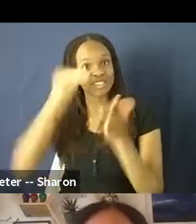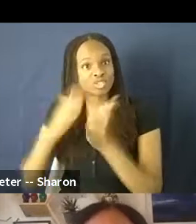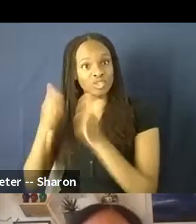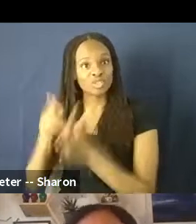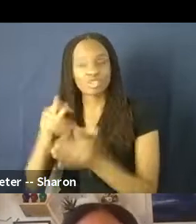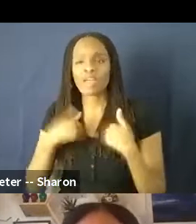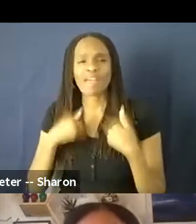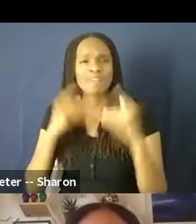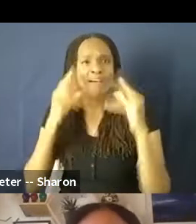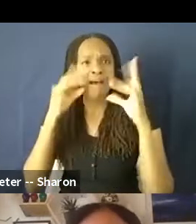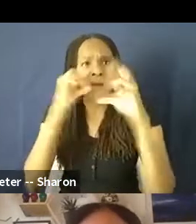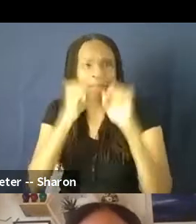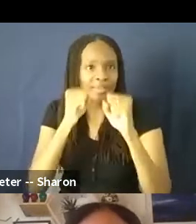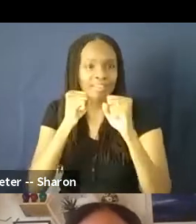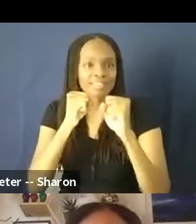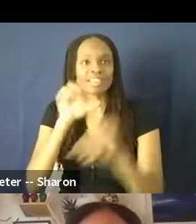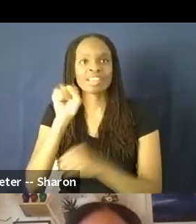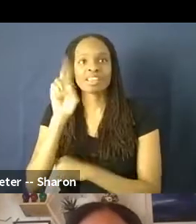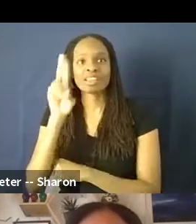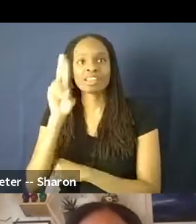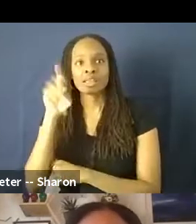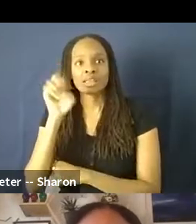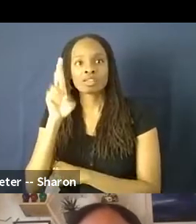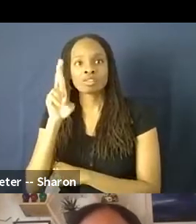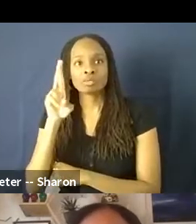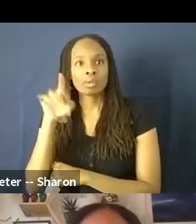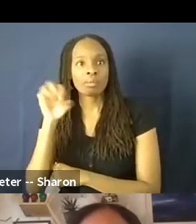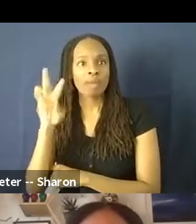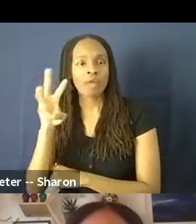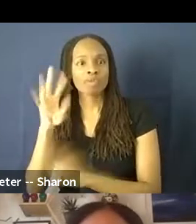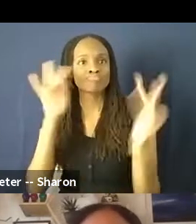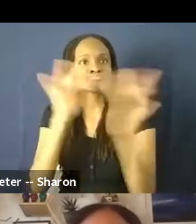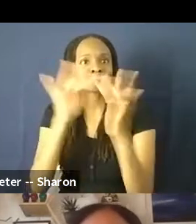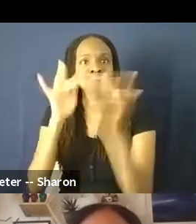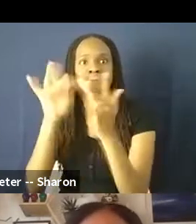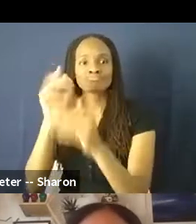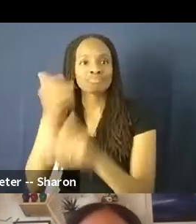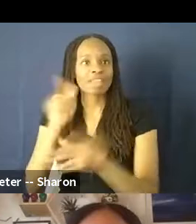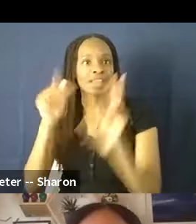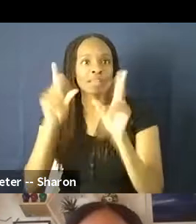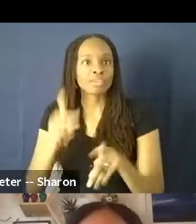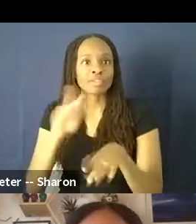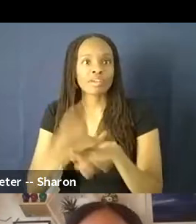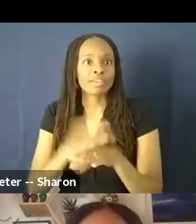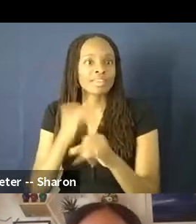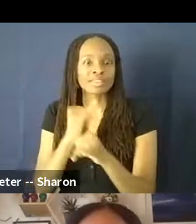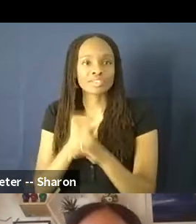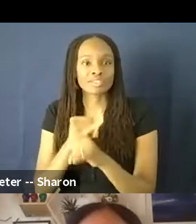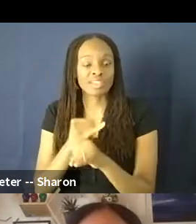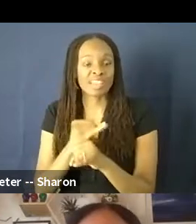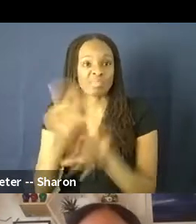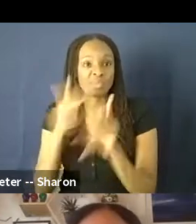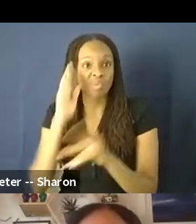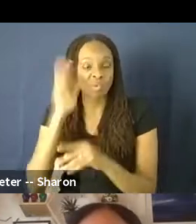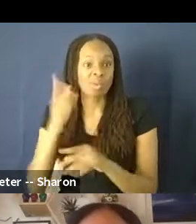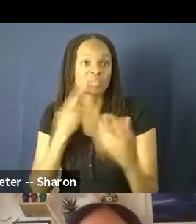superpower to be able to reach out to pretty much anyone in the industry and the odds of them responding are pretty high because nobody likes